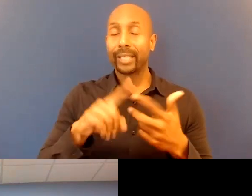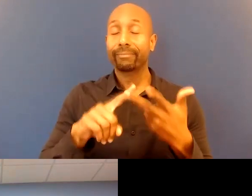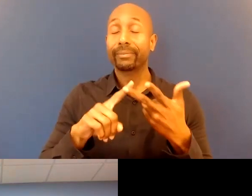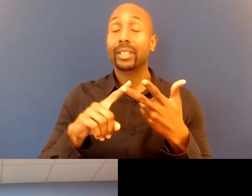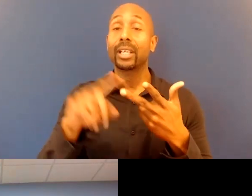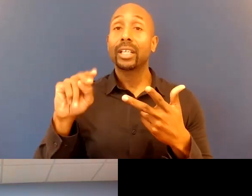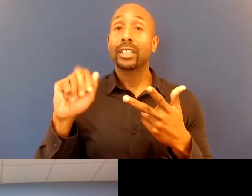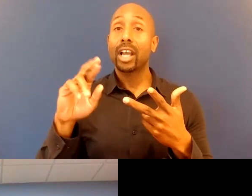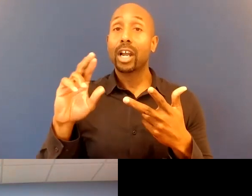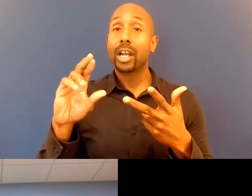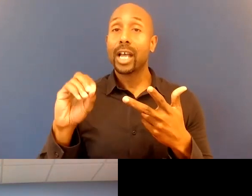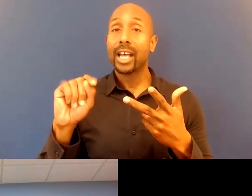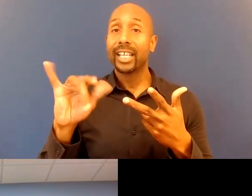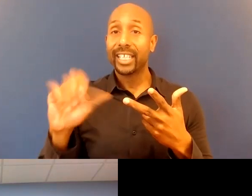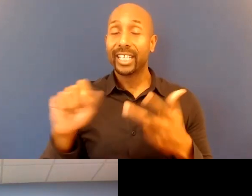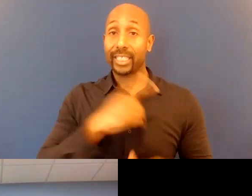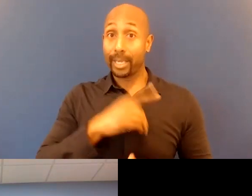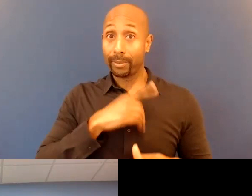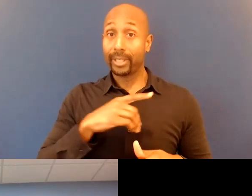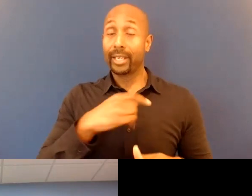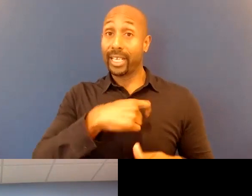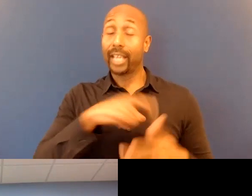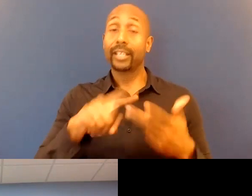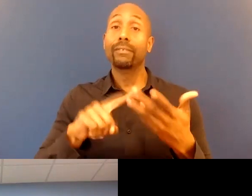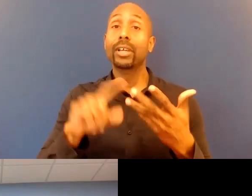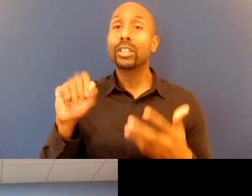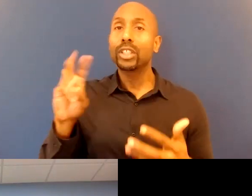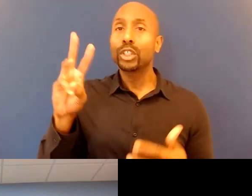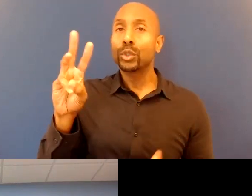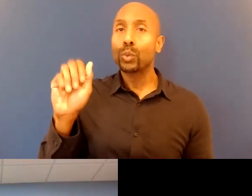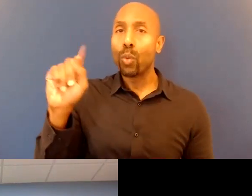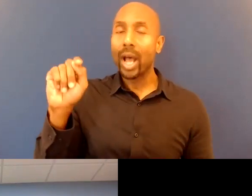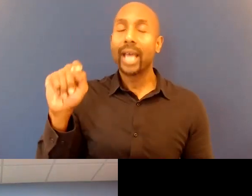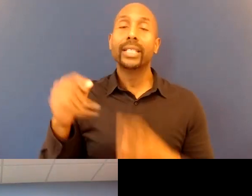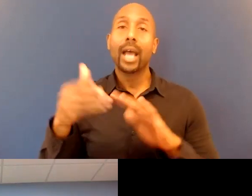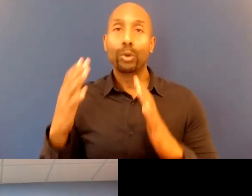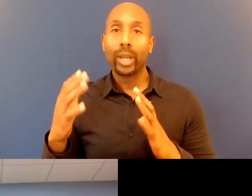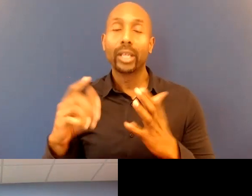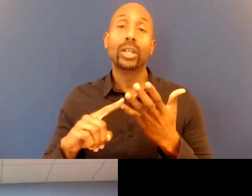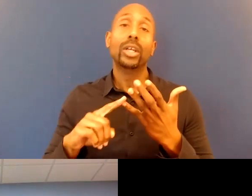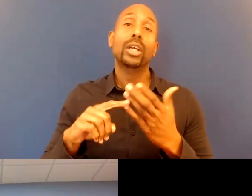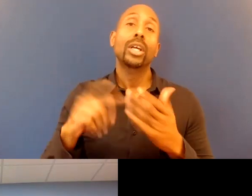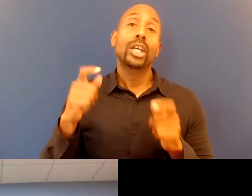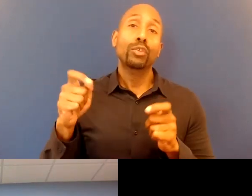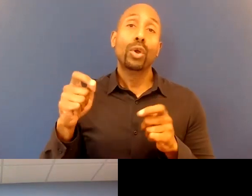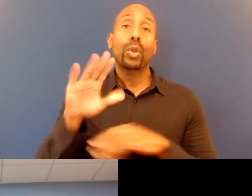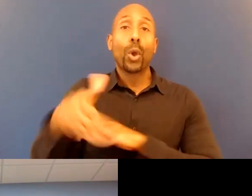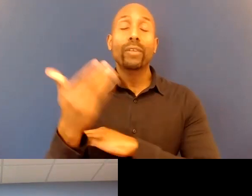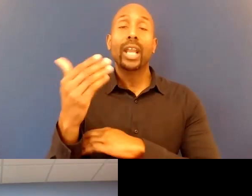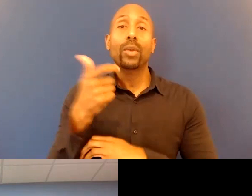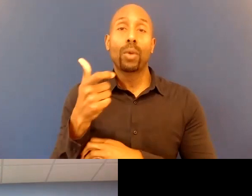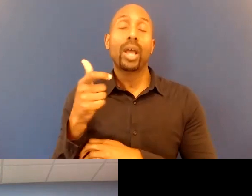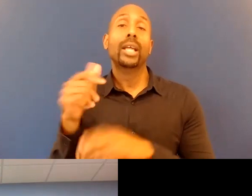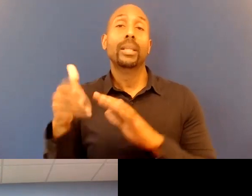SWAT operator, patrol overnight watch commander, inspector, undersheriff, the